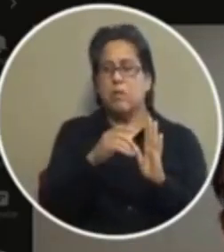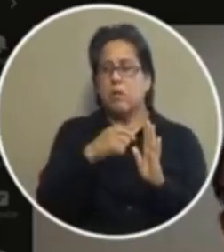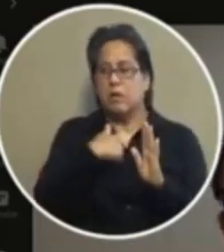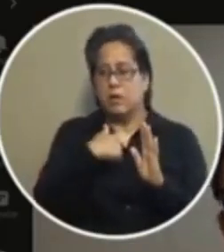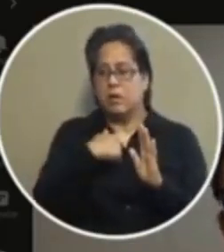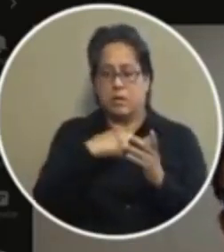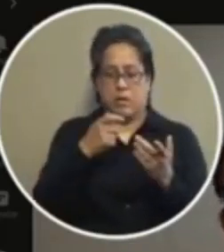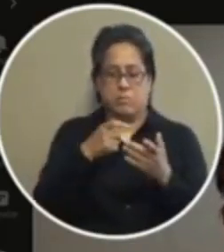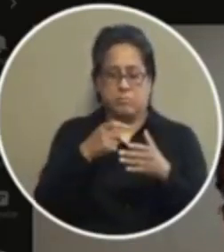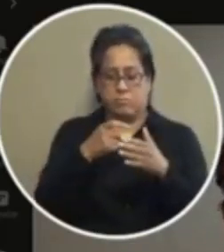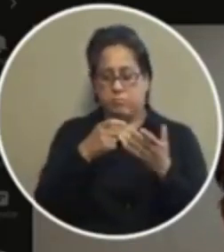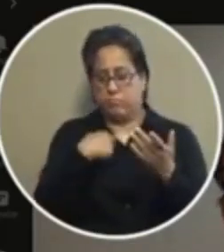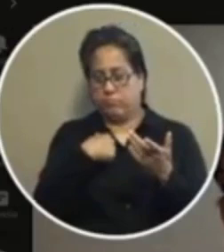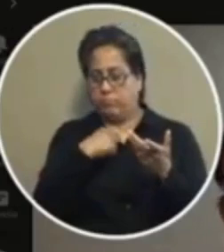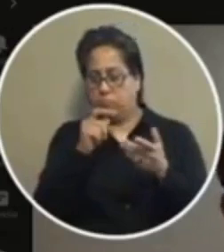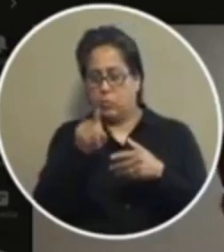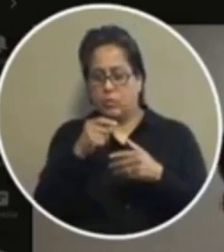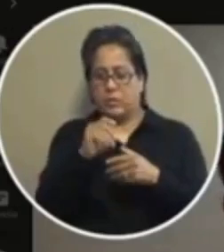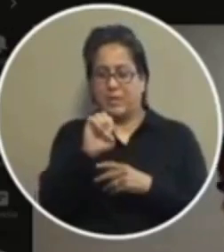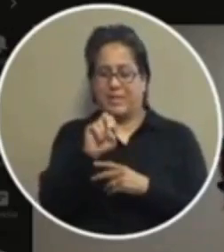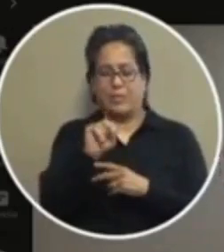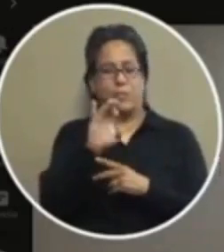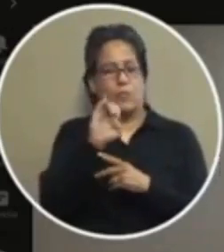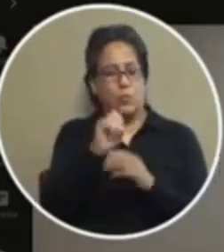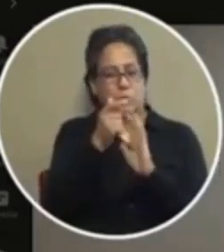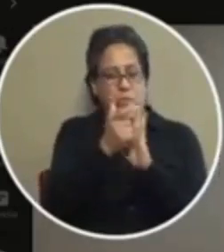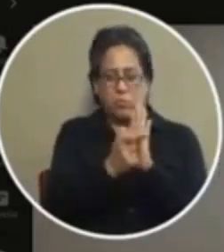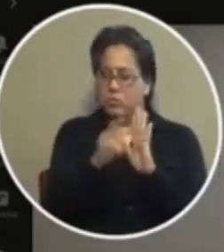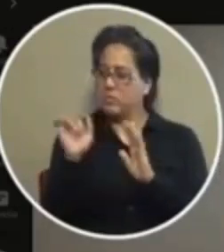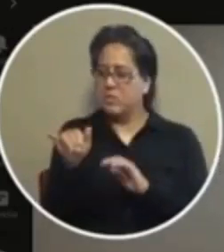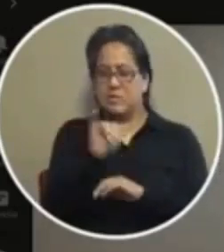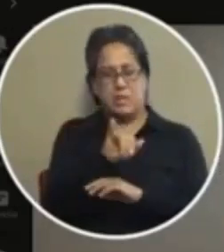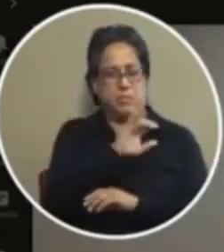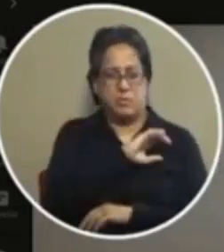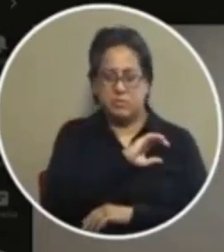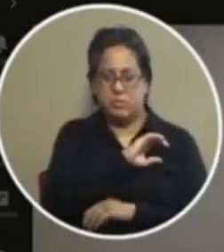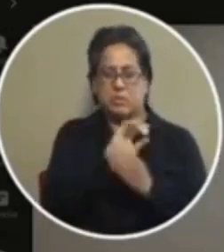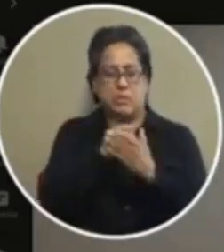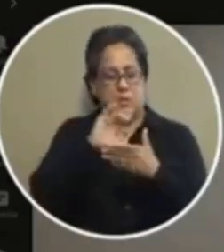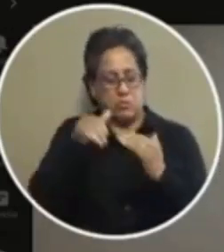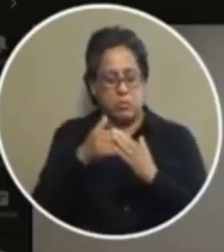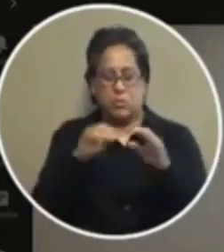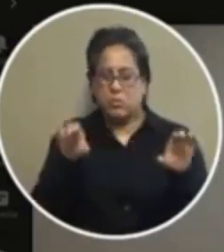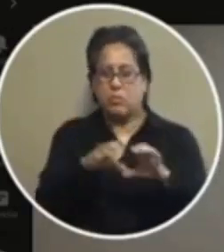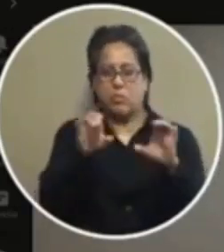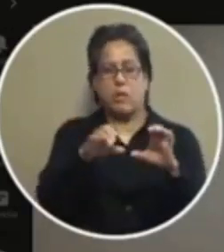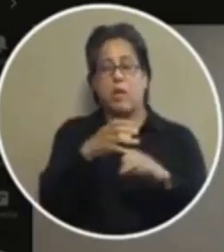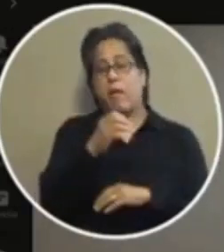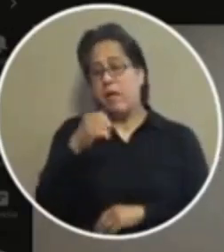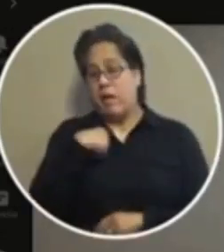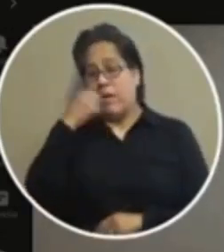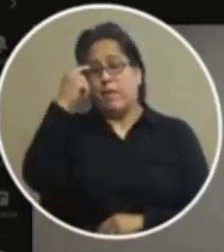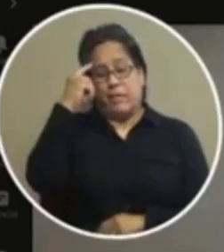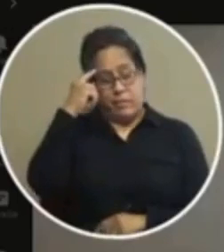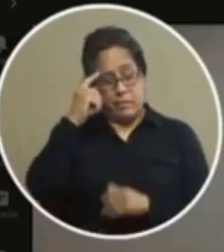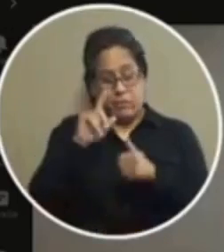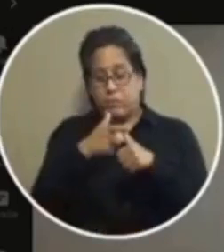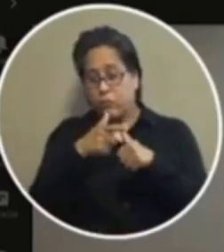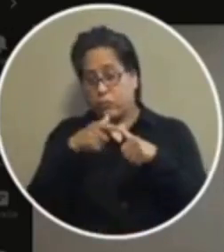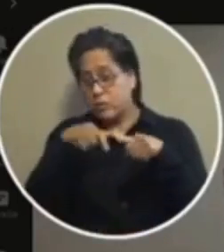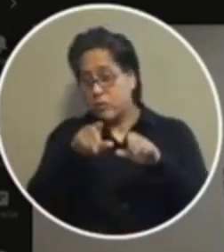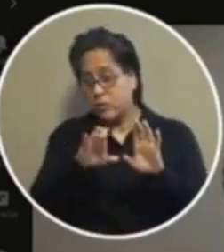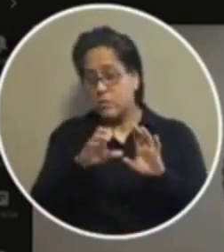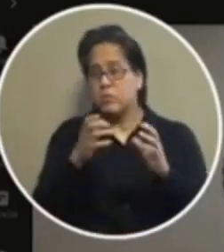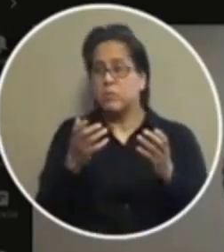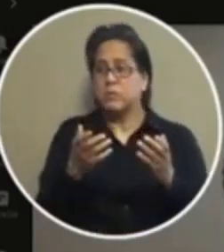i'm charged with is enforcing the law like the like the police officer is and so that's all we're doing and i think first chance is